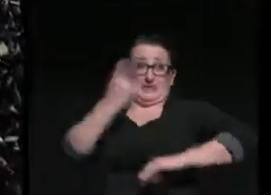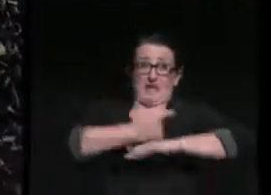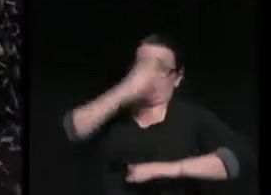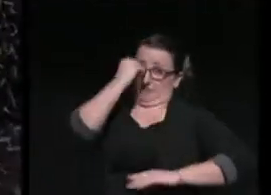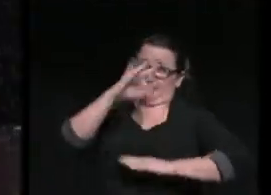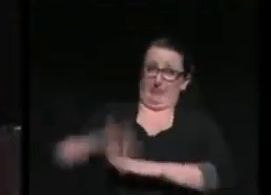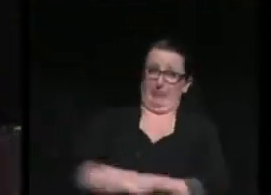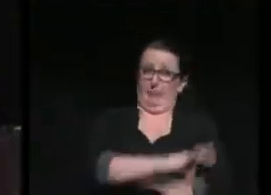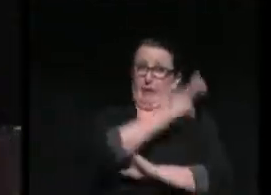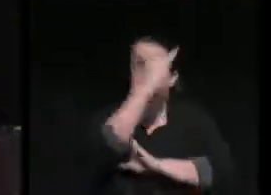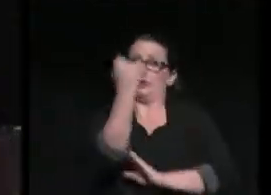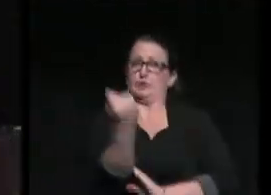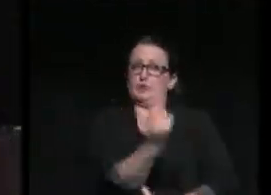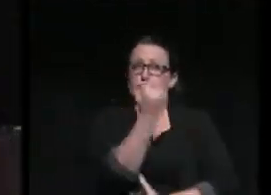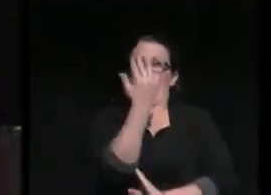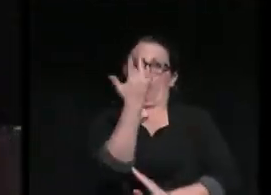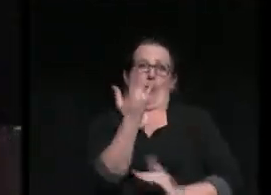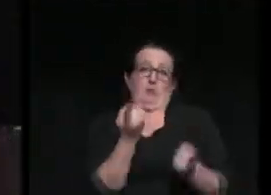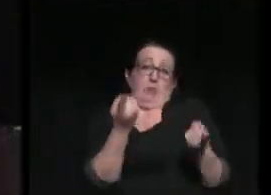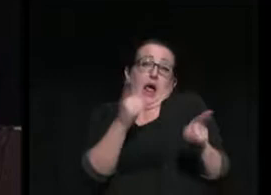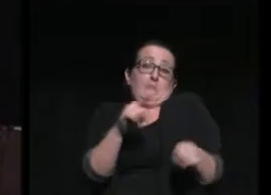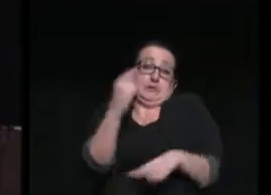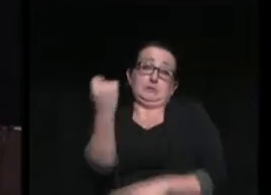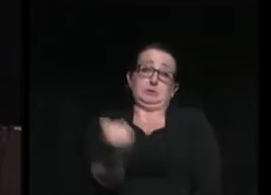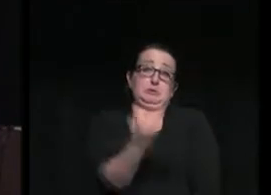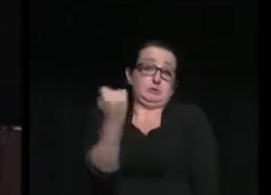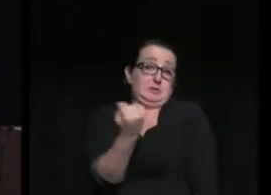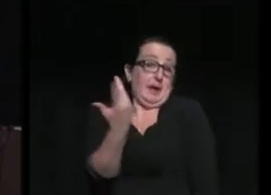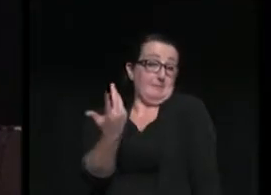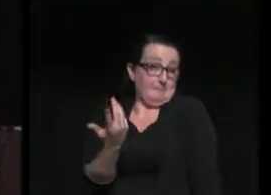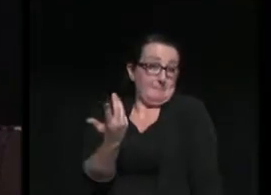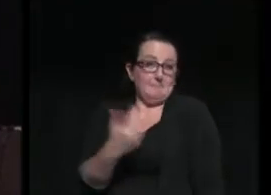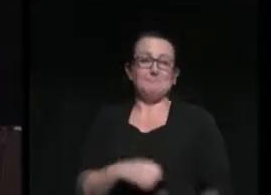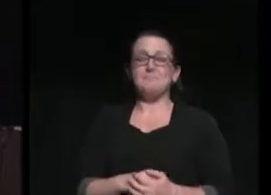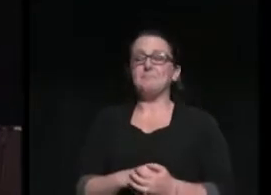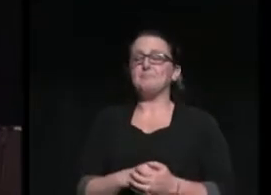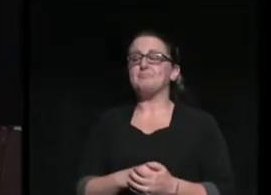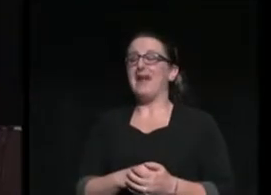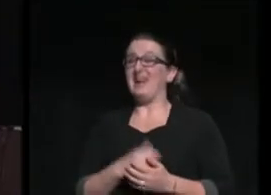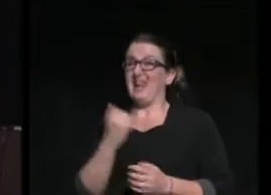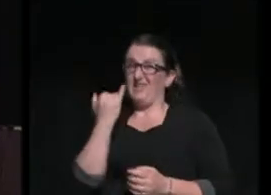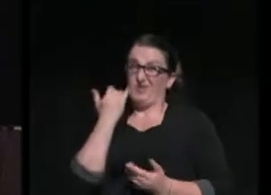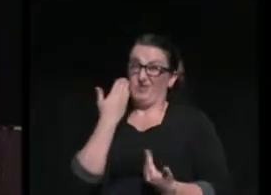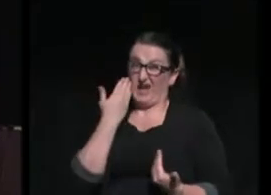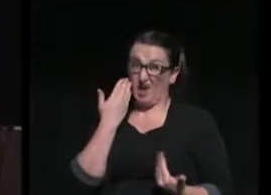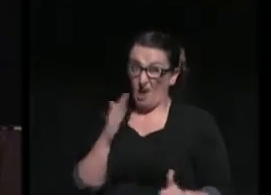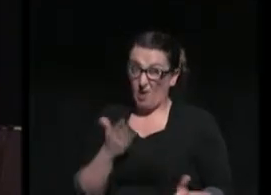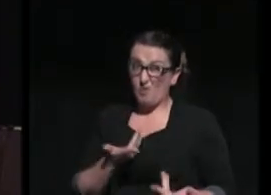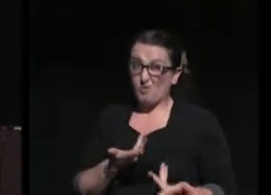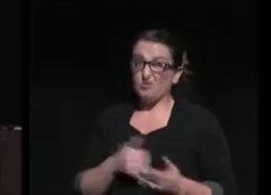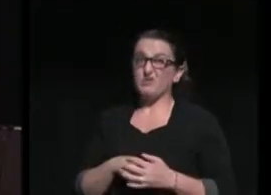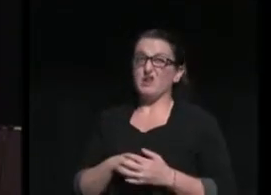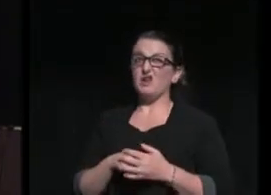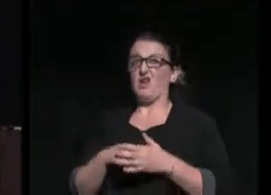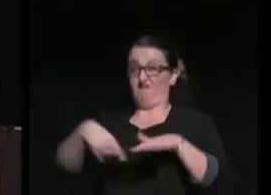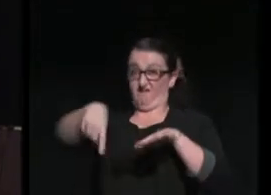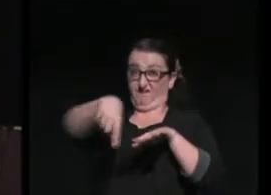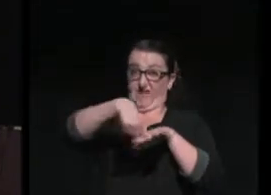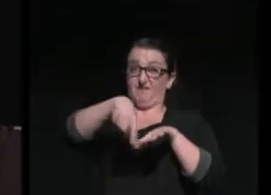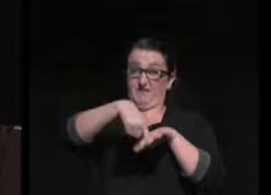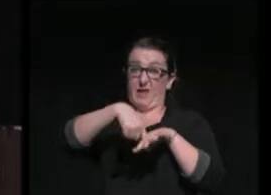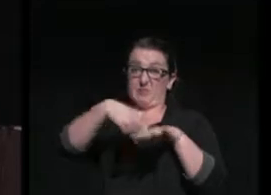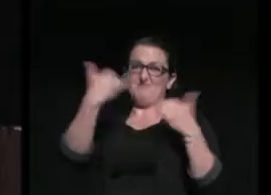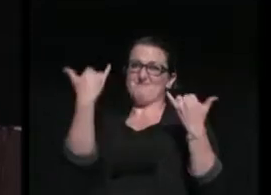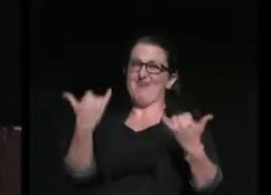just because it happens to be a Tuesday. And in case you are unaware, as of today, flip-flops are no longer